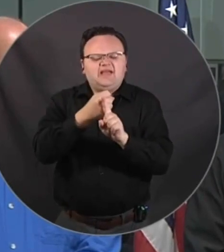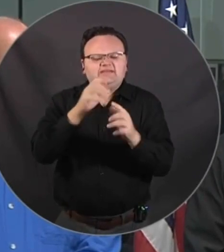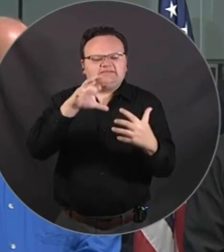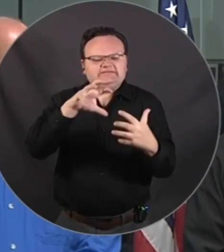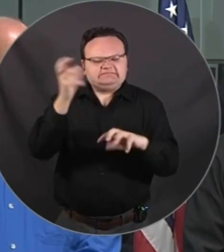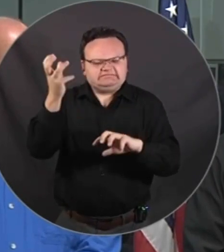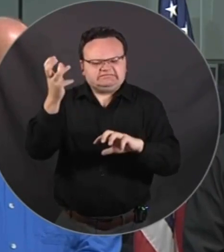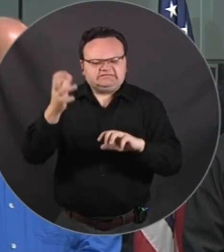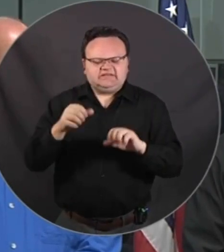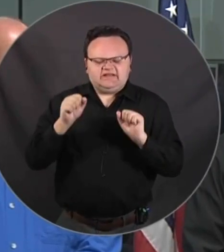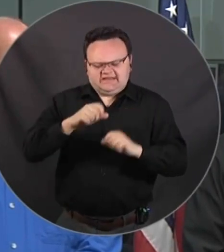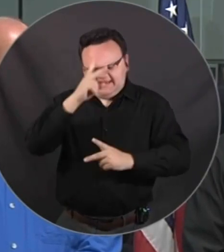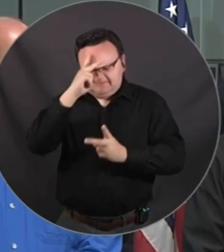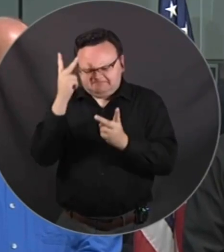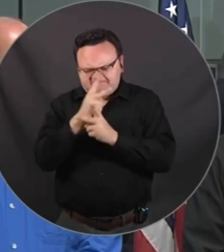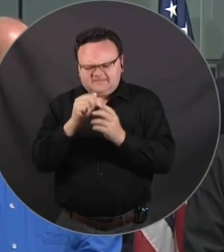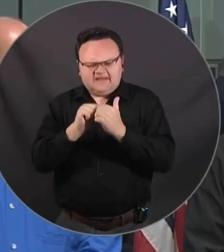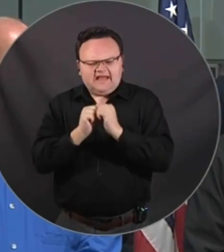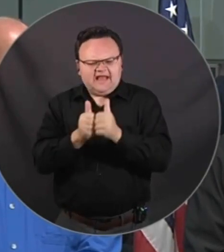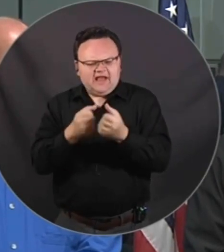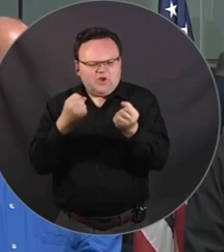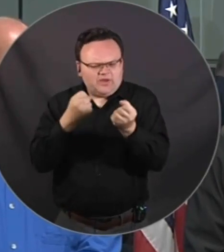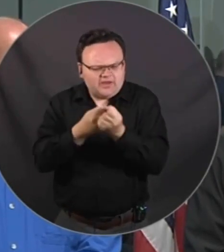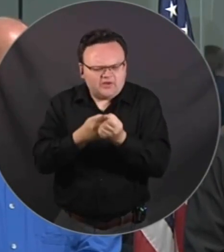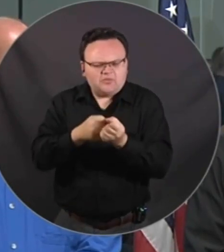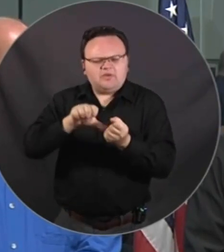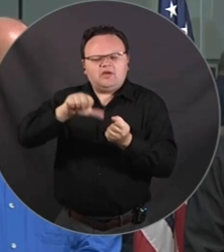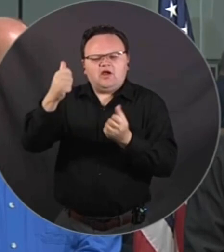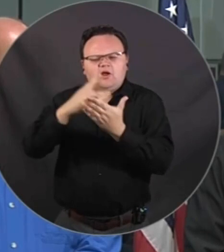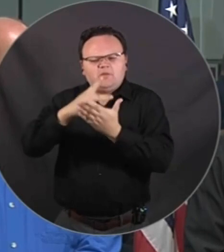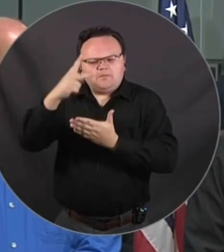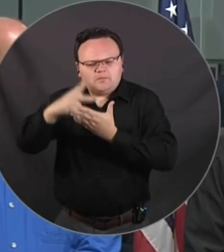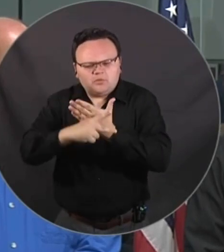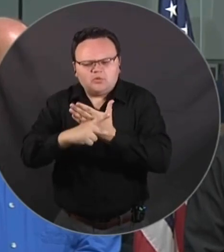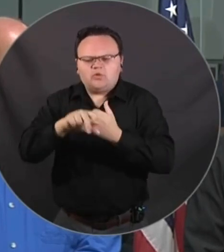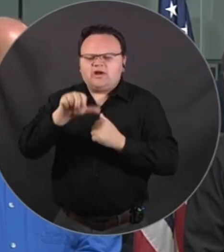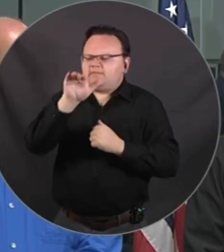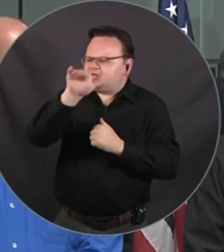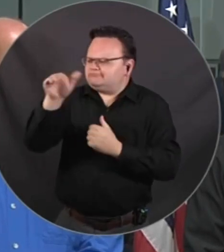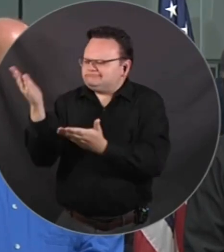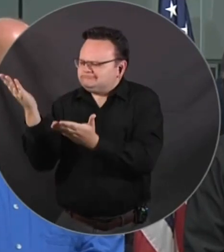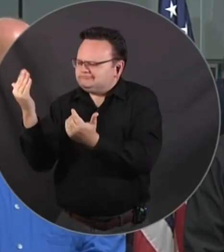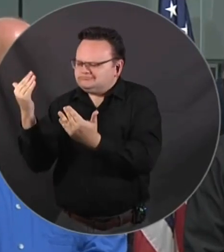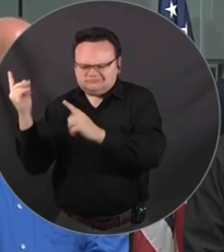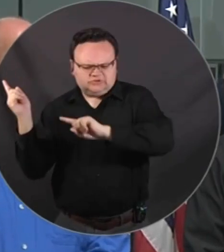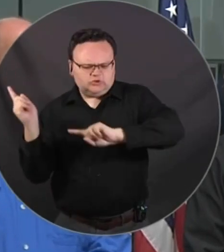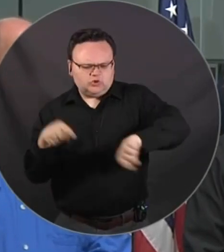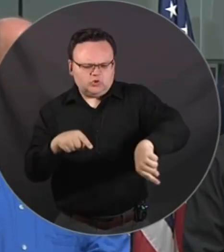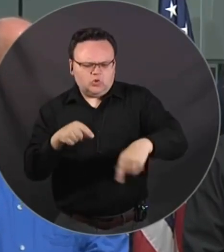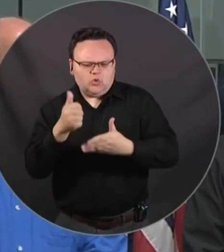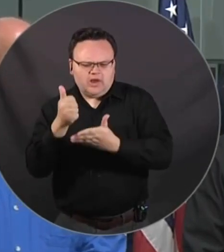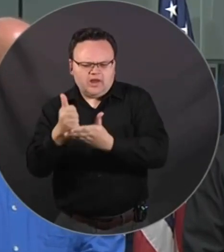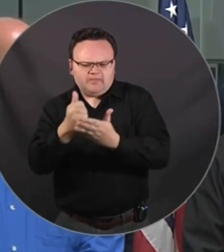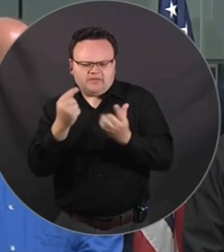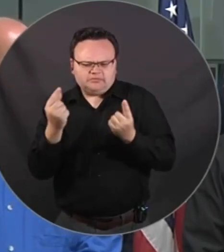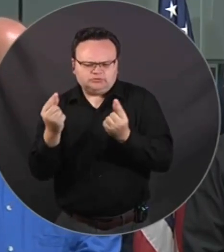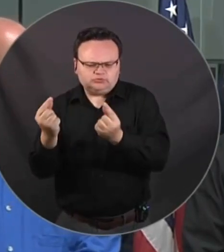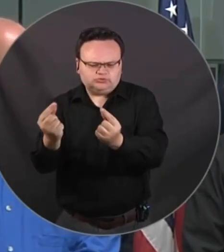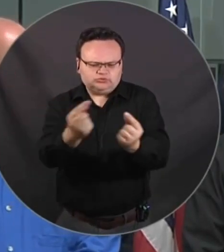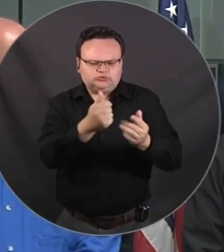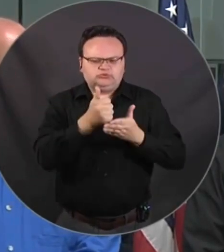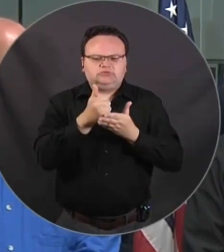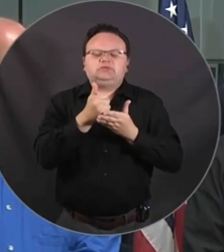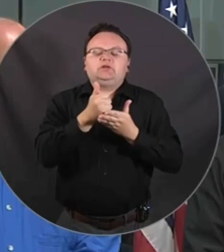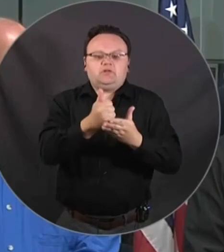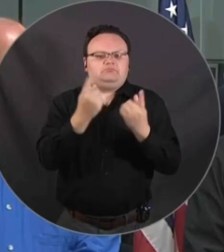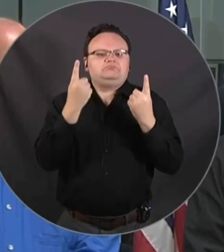and what other programs and we'll need to bring in to help support those people that were in the storm's path, help them on their road to recovery.